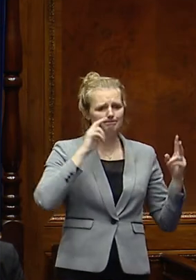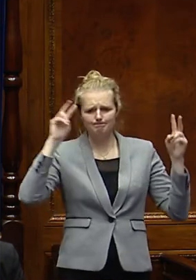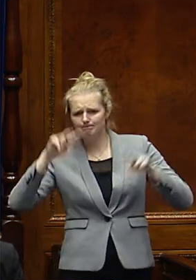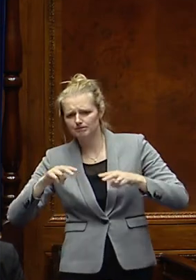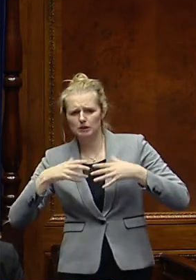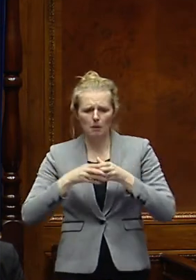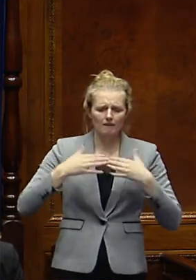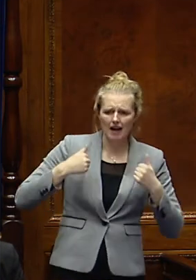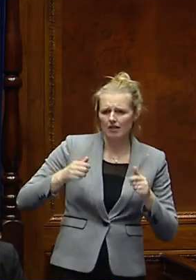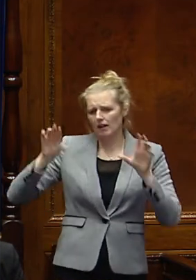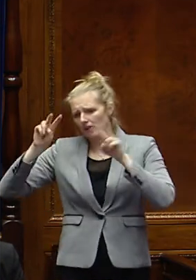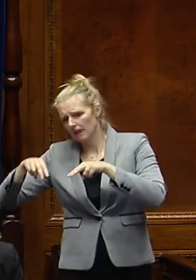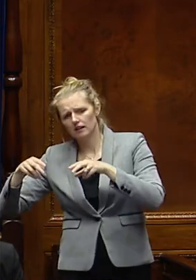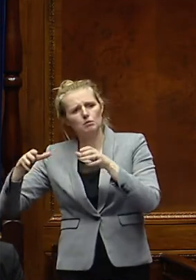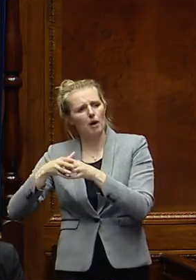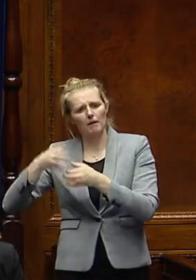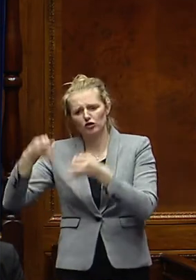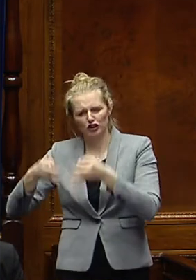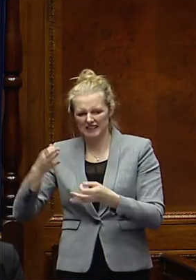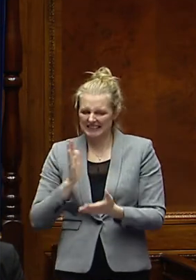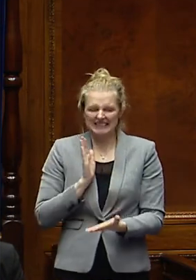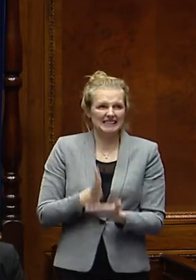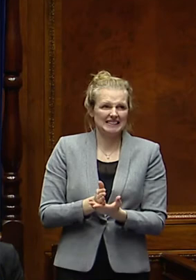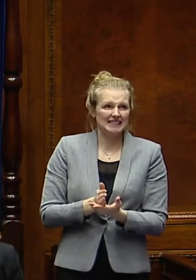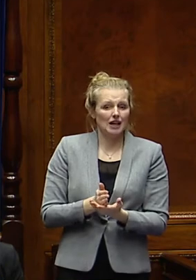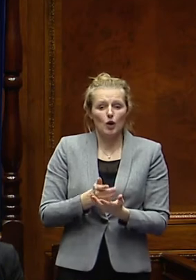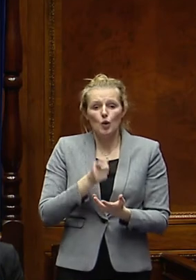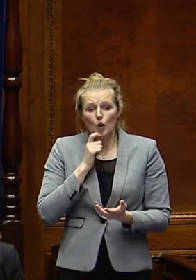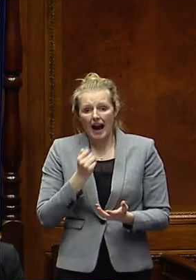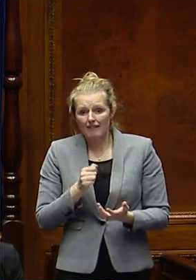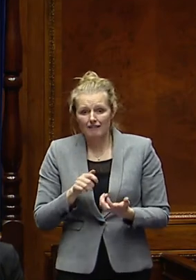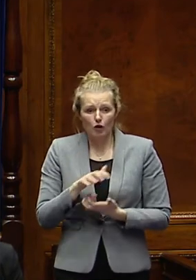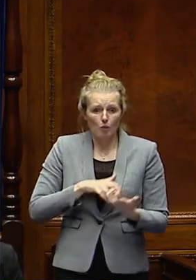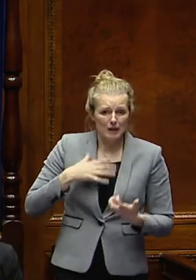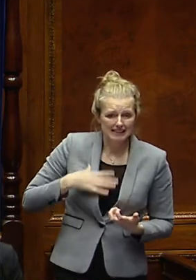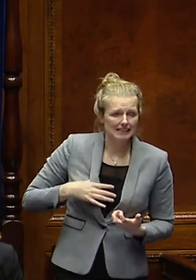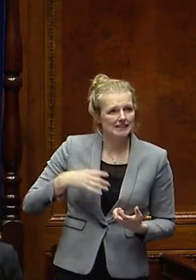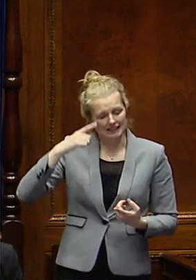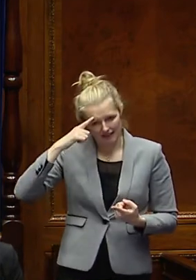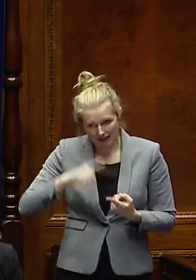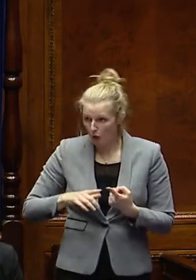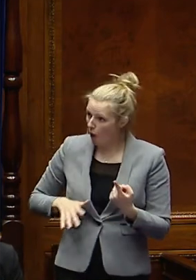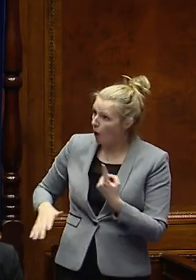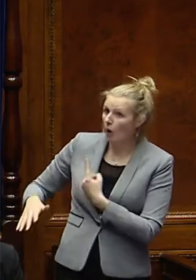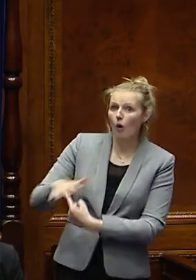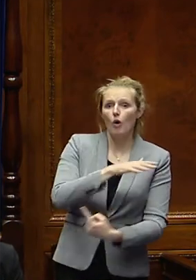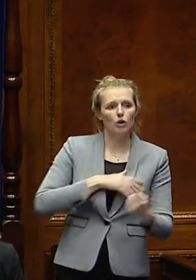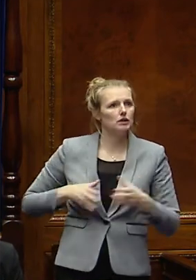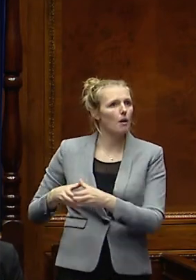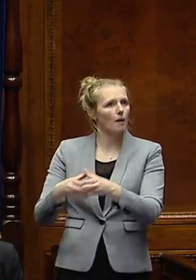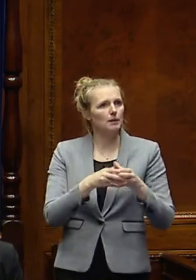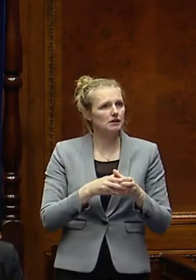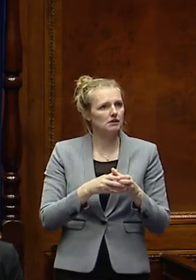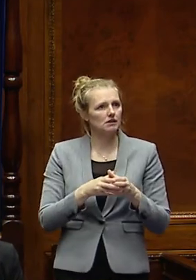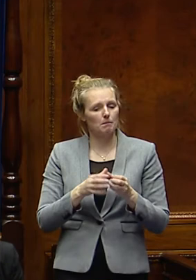Health looking at the Department of Justice we need to be working across the Executive Departments to ensure that we're providing the